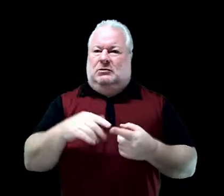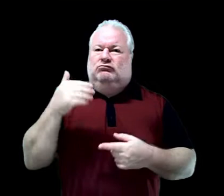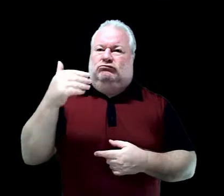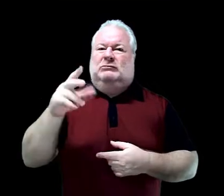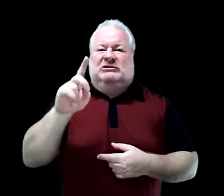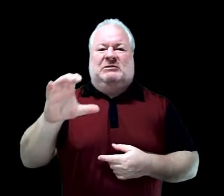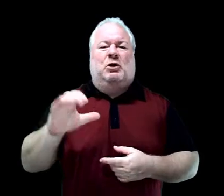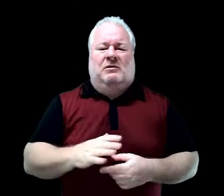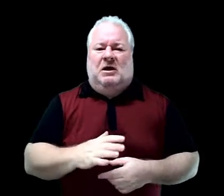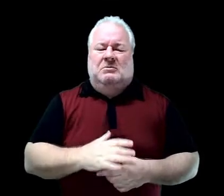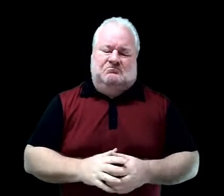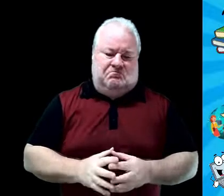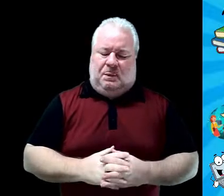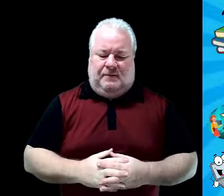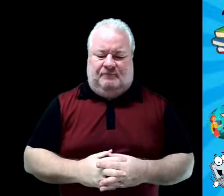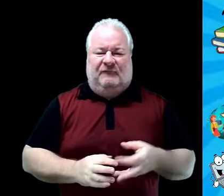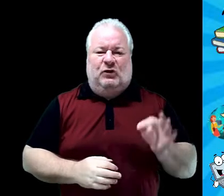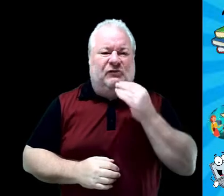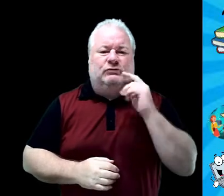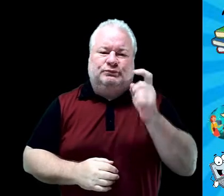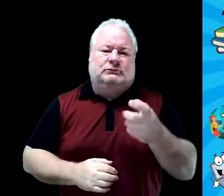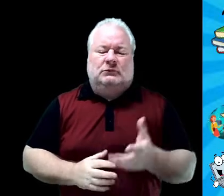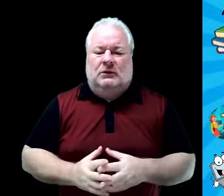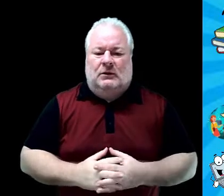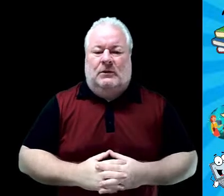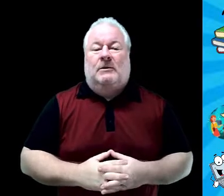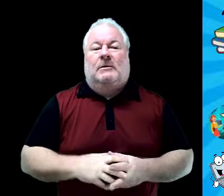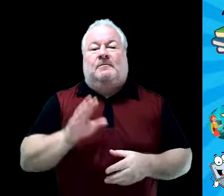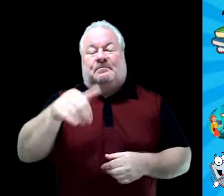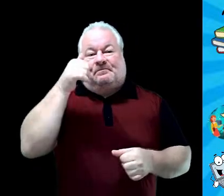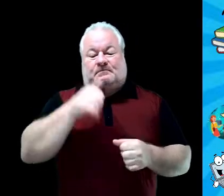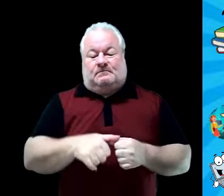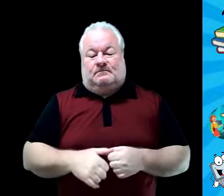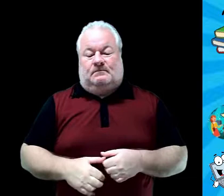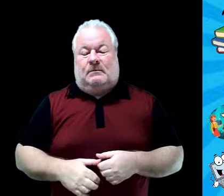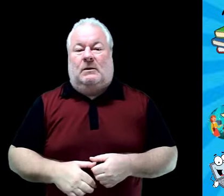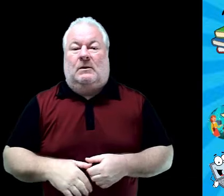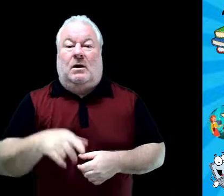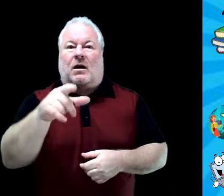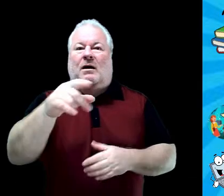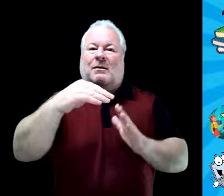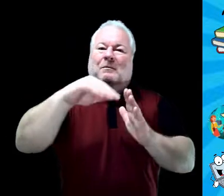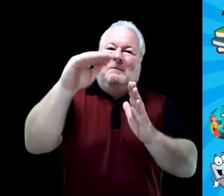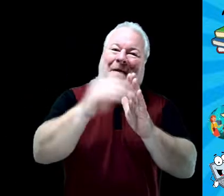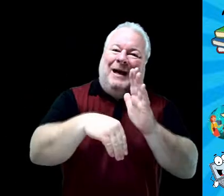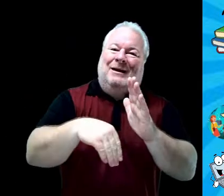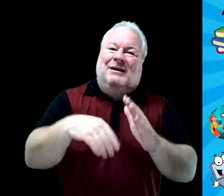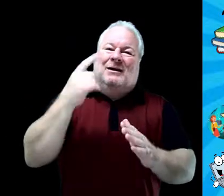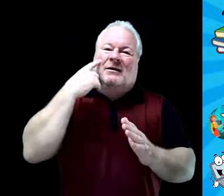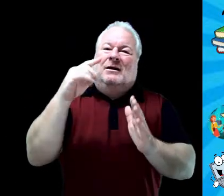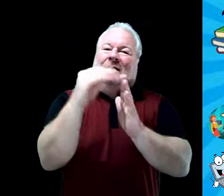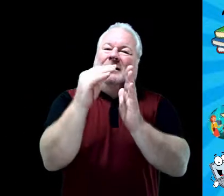until December. Please make sure and remember that your lunch application